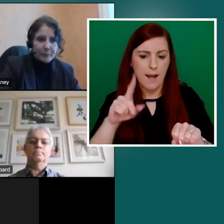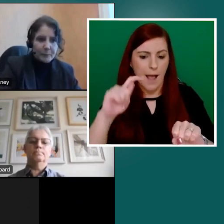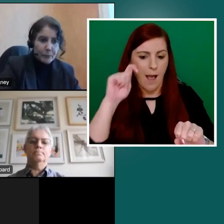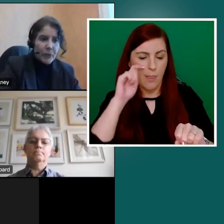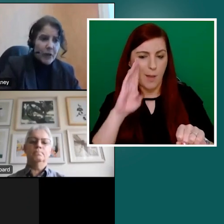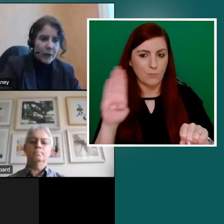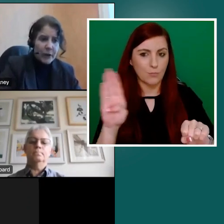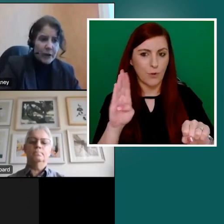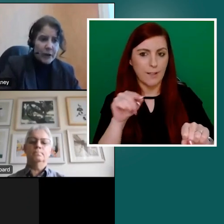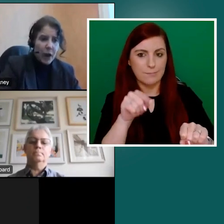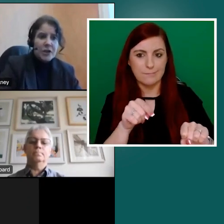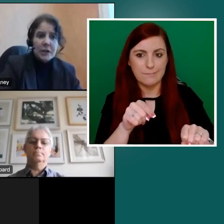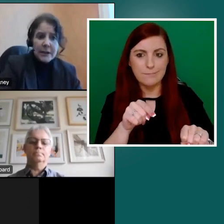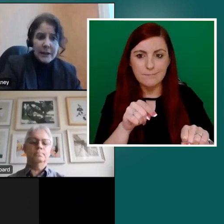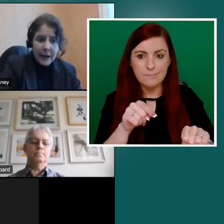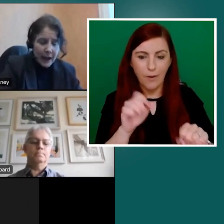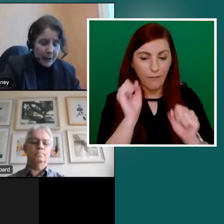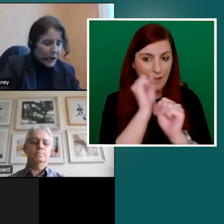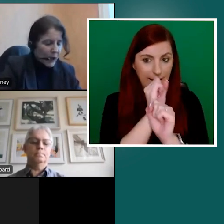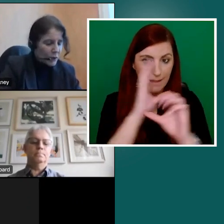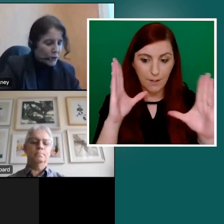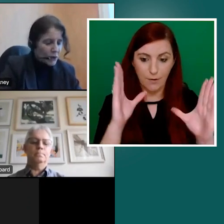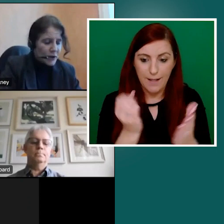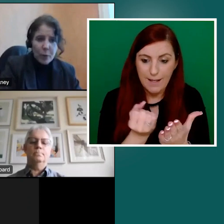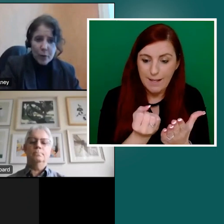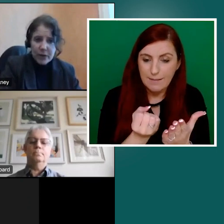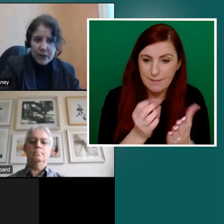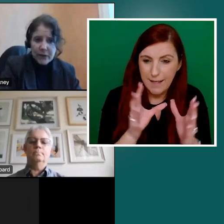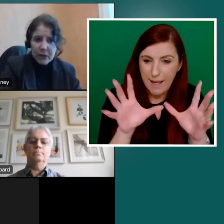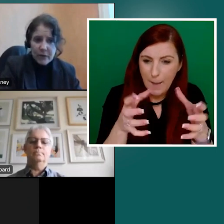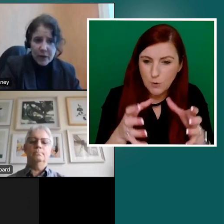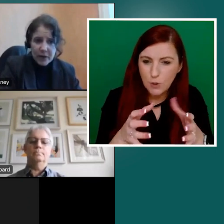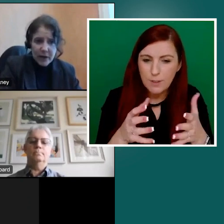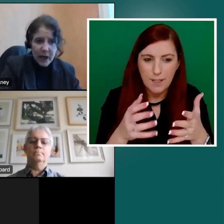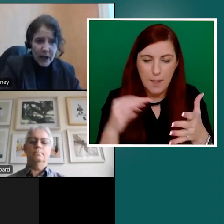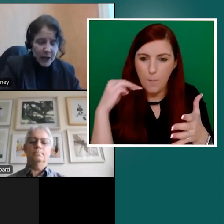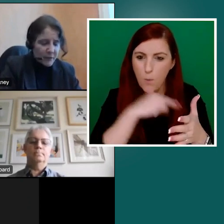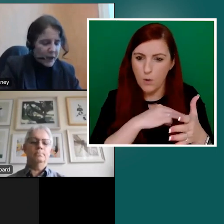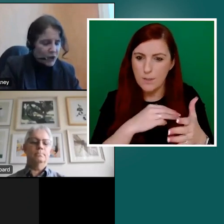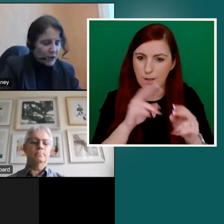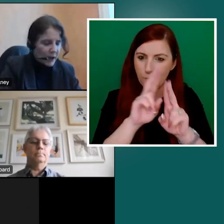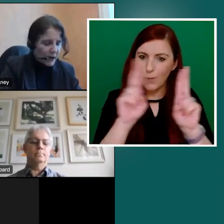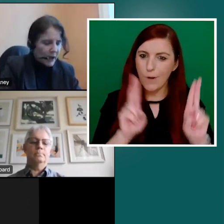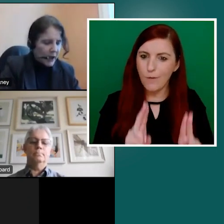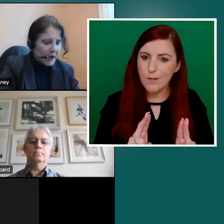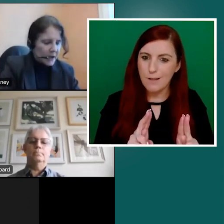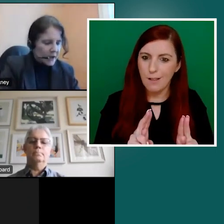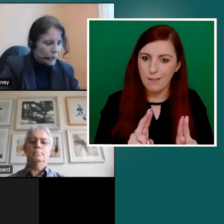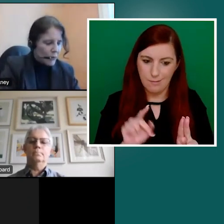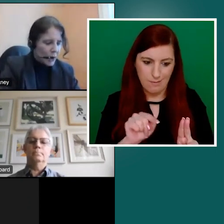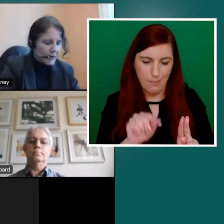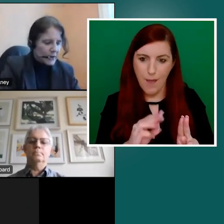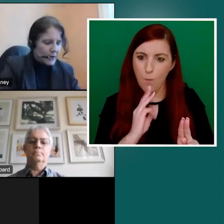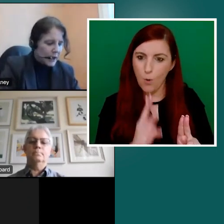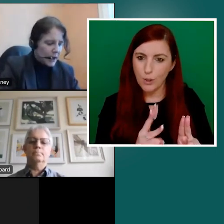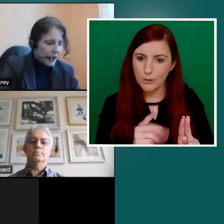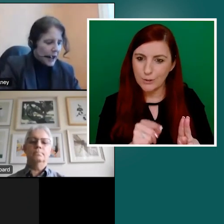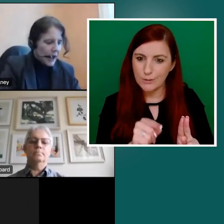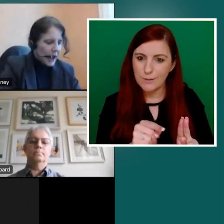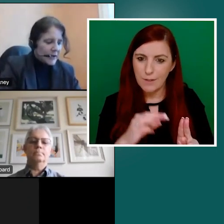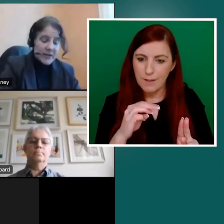very articulately captured the importance of the universal dimension there in his remarks.